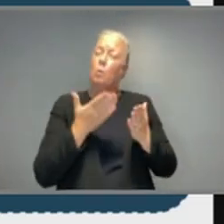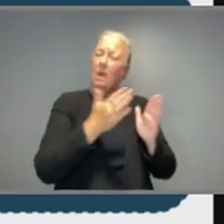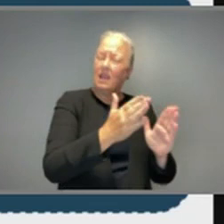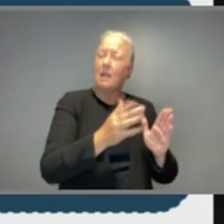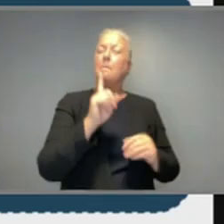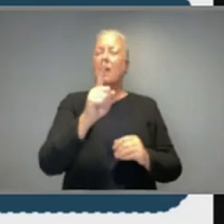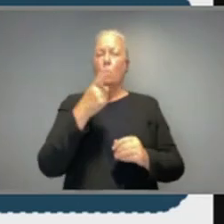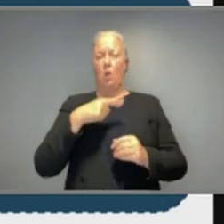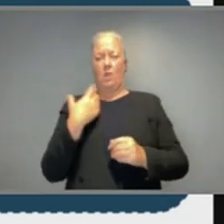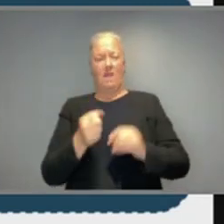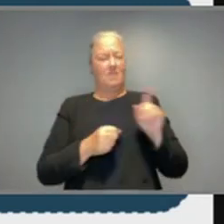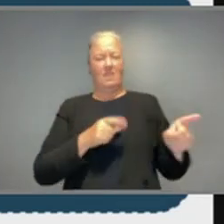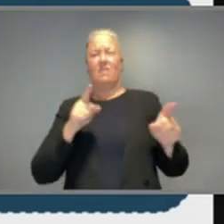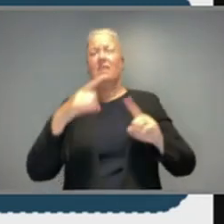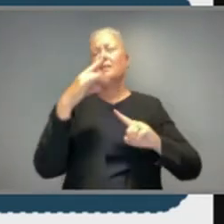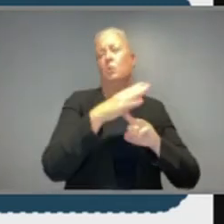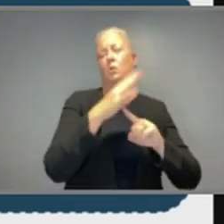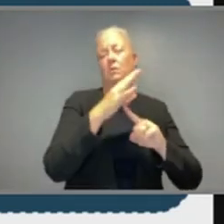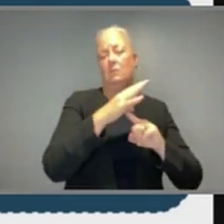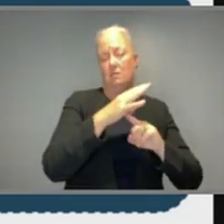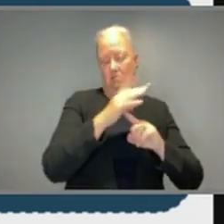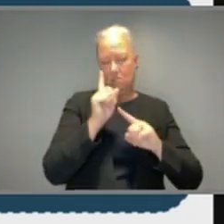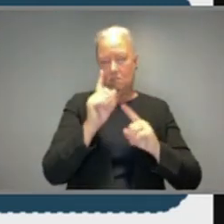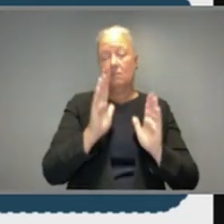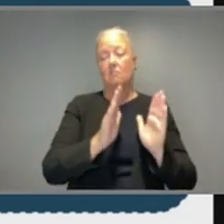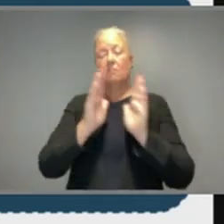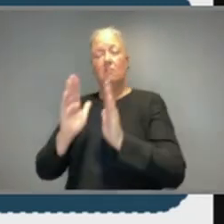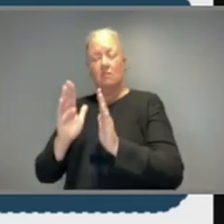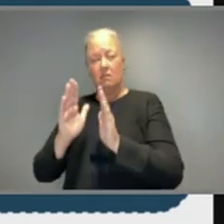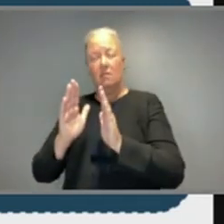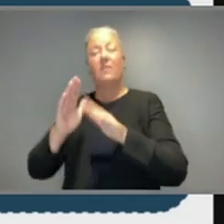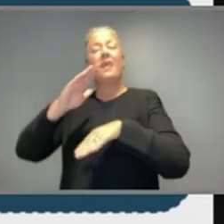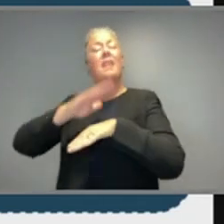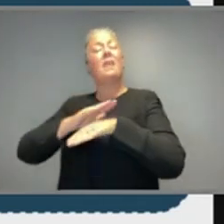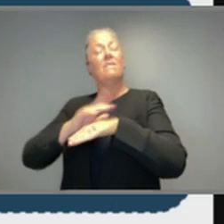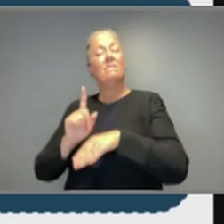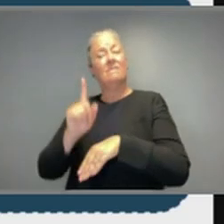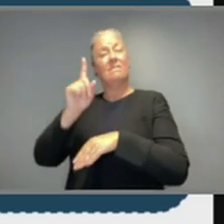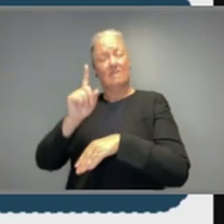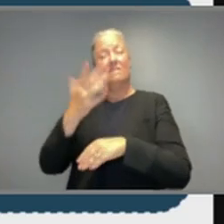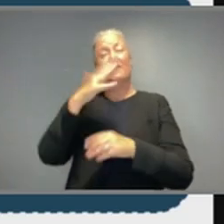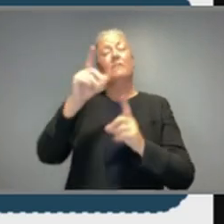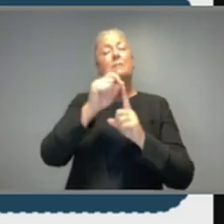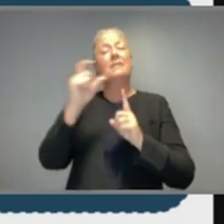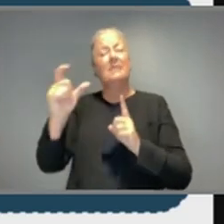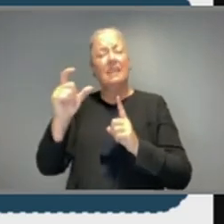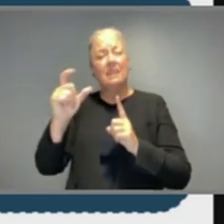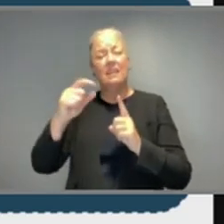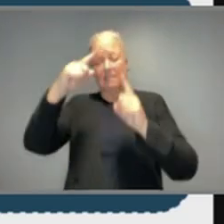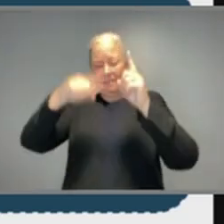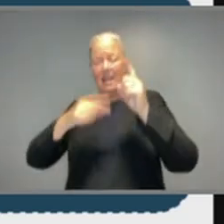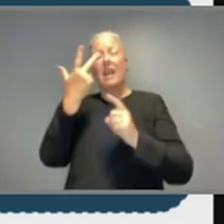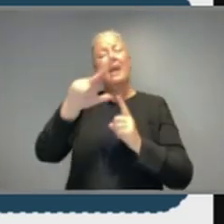important. As we move on the top left graphic, up from 50% at the bottom to 80% coverage,